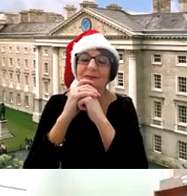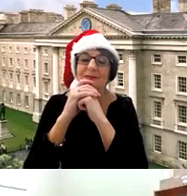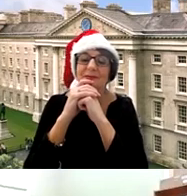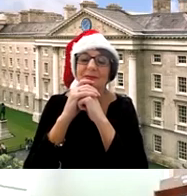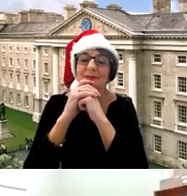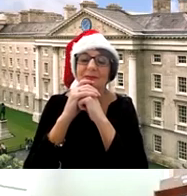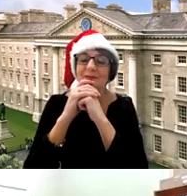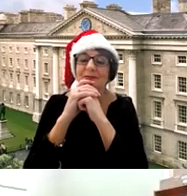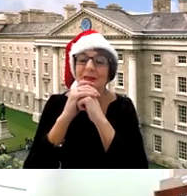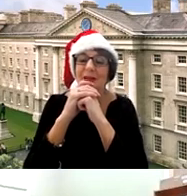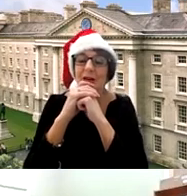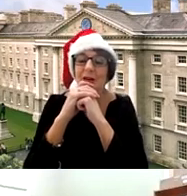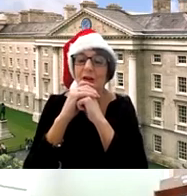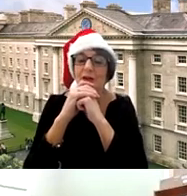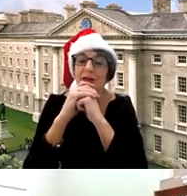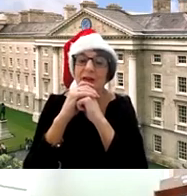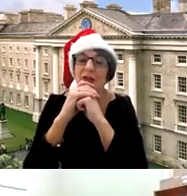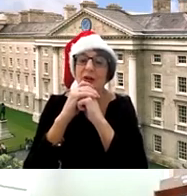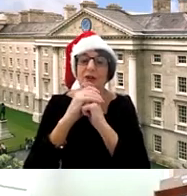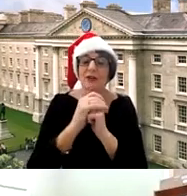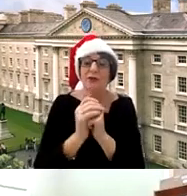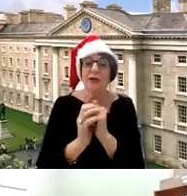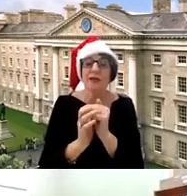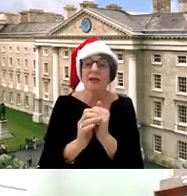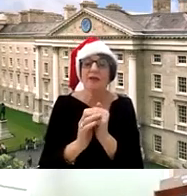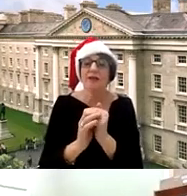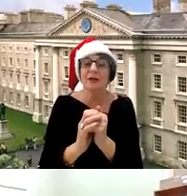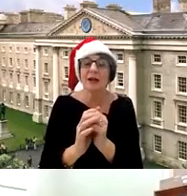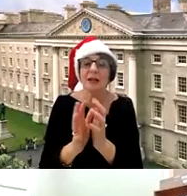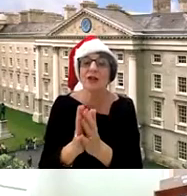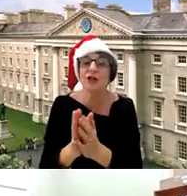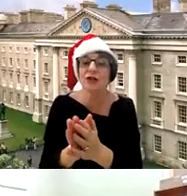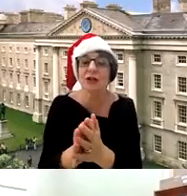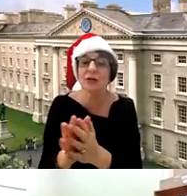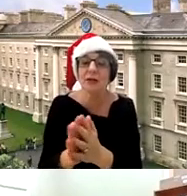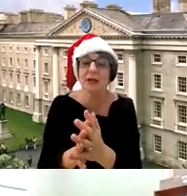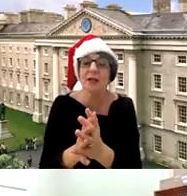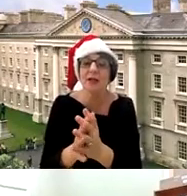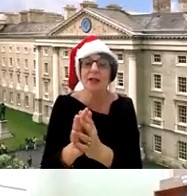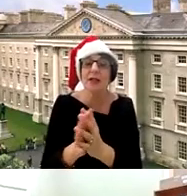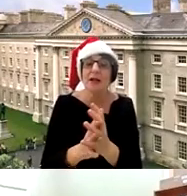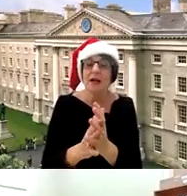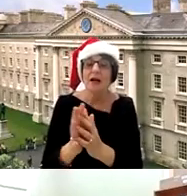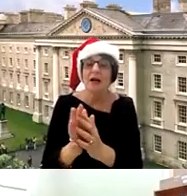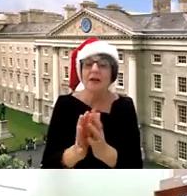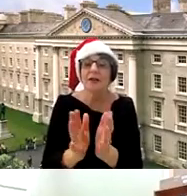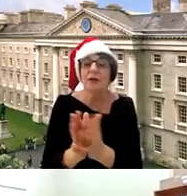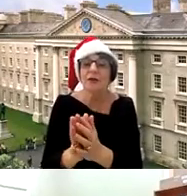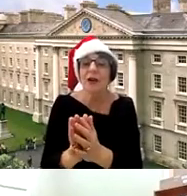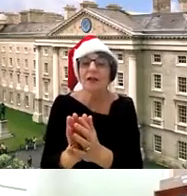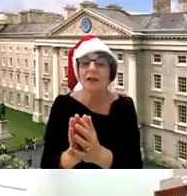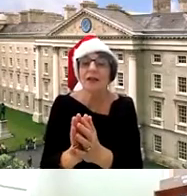out at this stage lovely that's good that's great and somebody else has just put it in to say uh